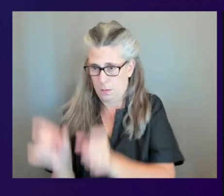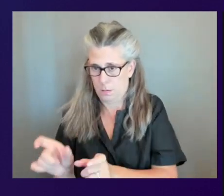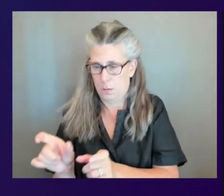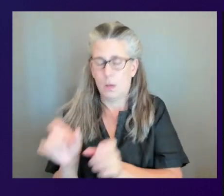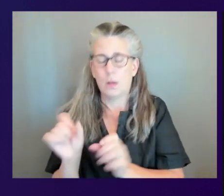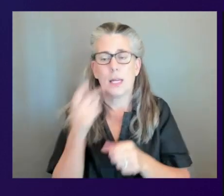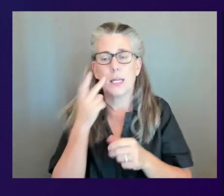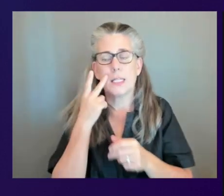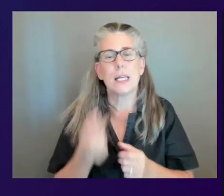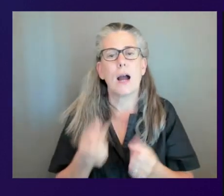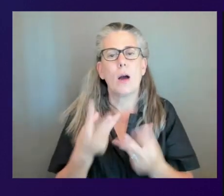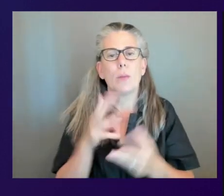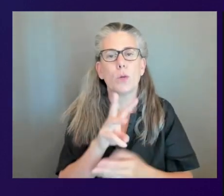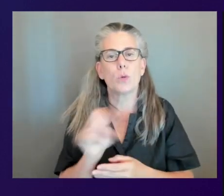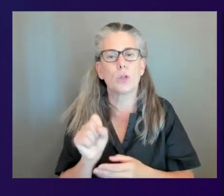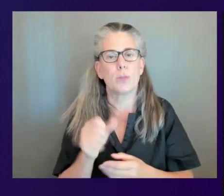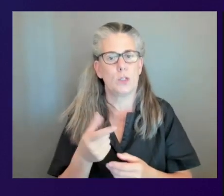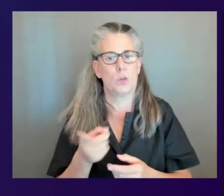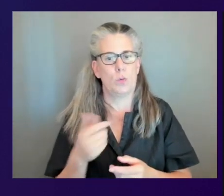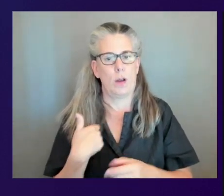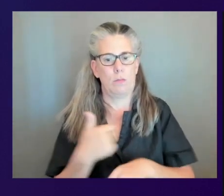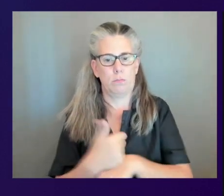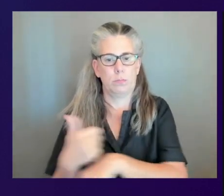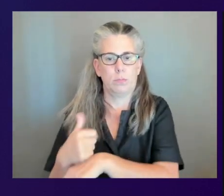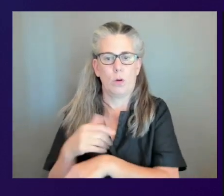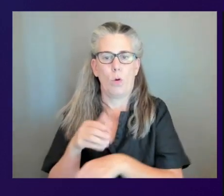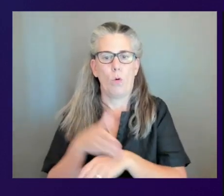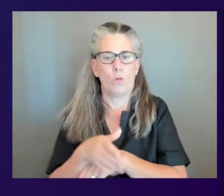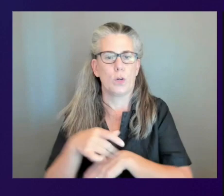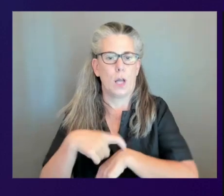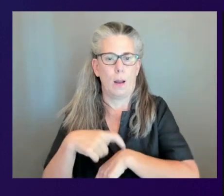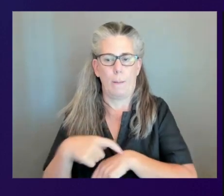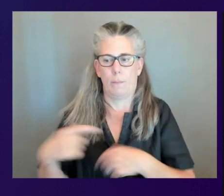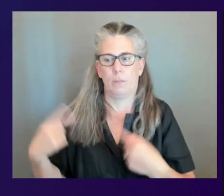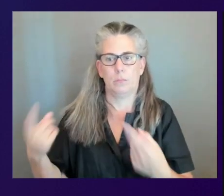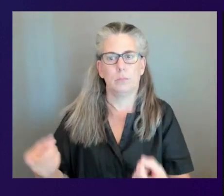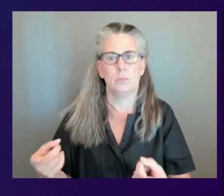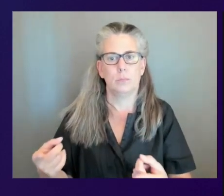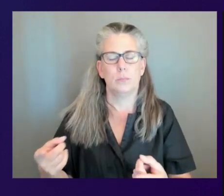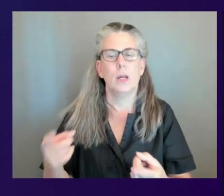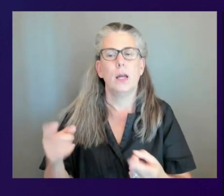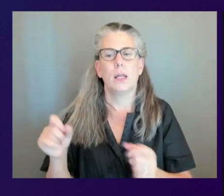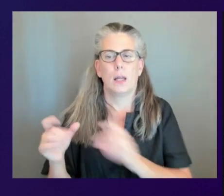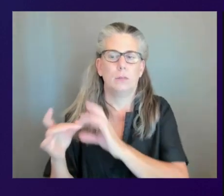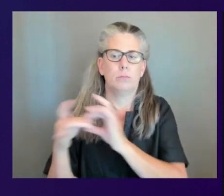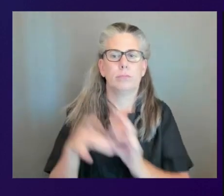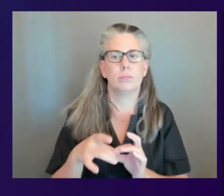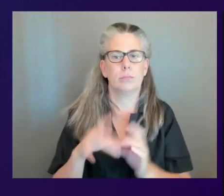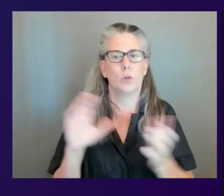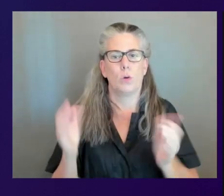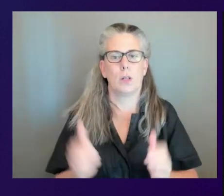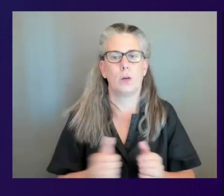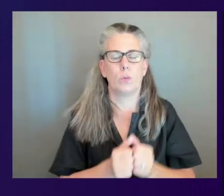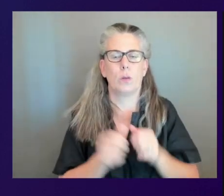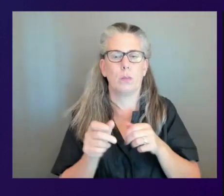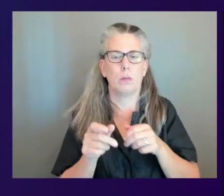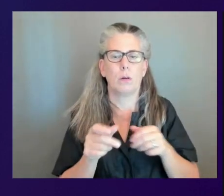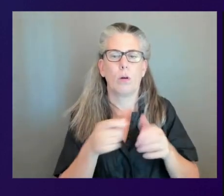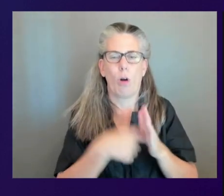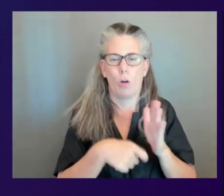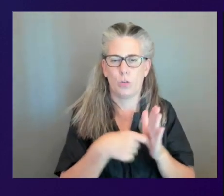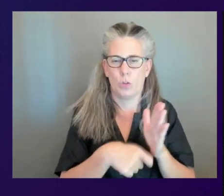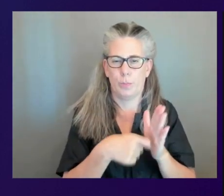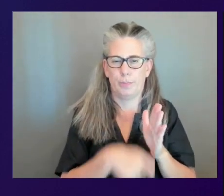in each of those regions over time and you can correlate that back to the cost that is pretty slick so we just